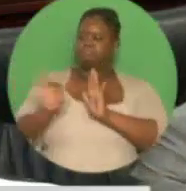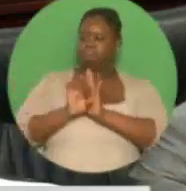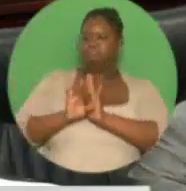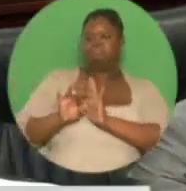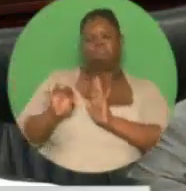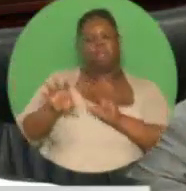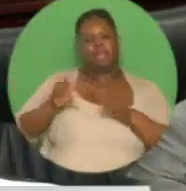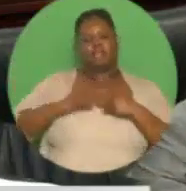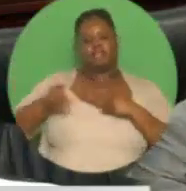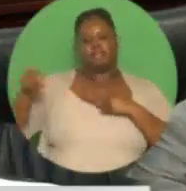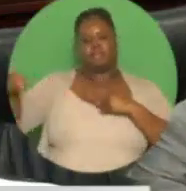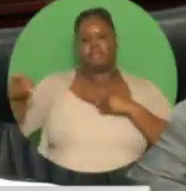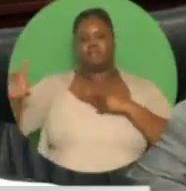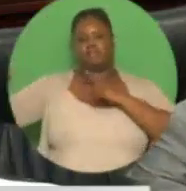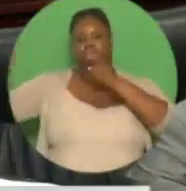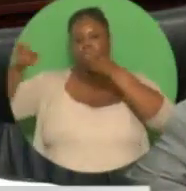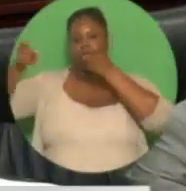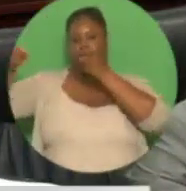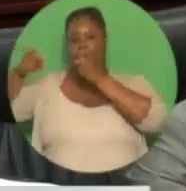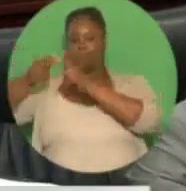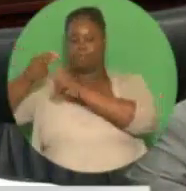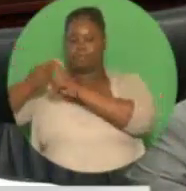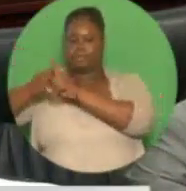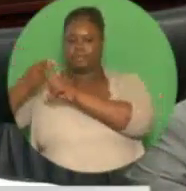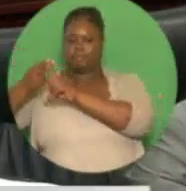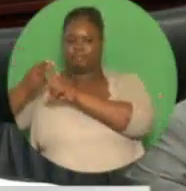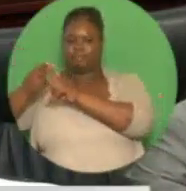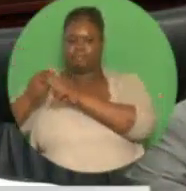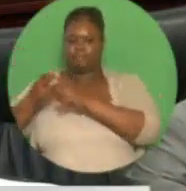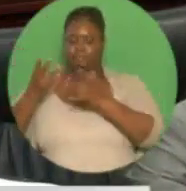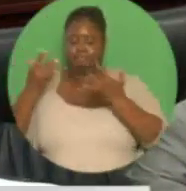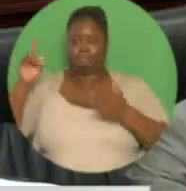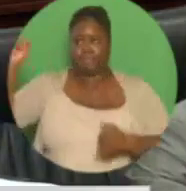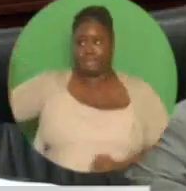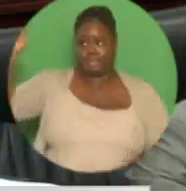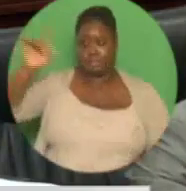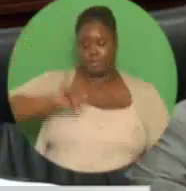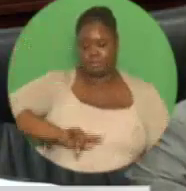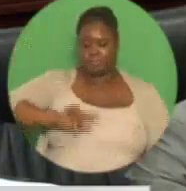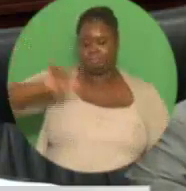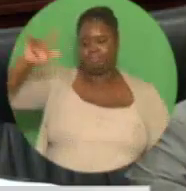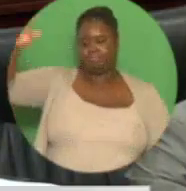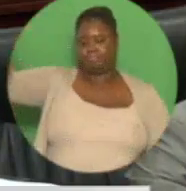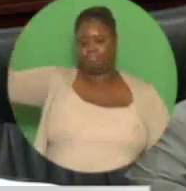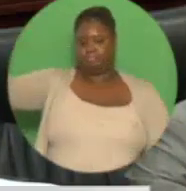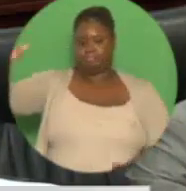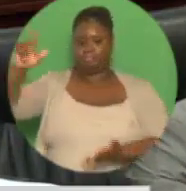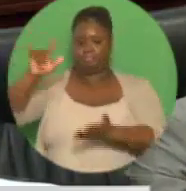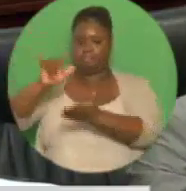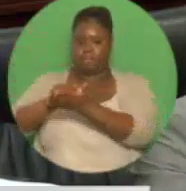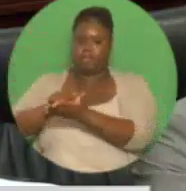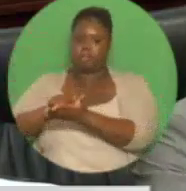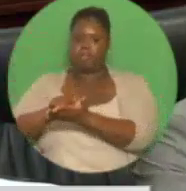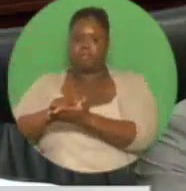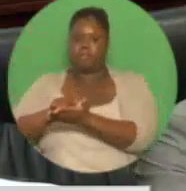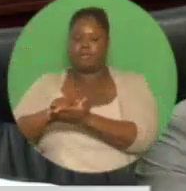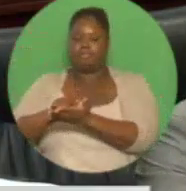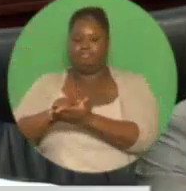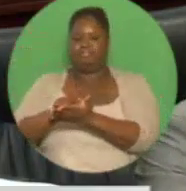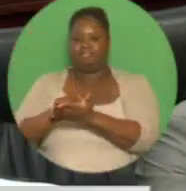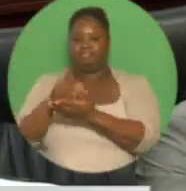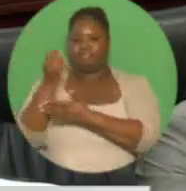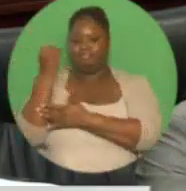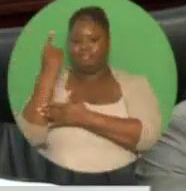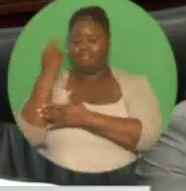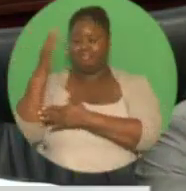International Airport Tobago. The induced demand from the Magdalena Grand Beach and Golf Resort and the Sandals and Beaches